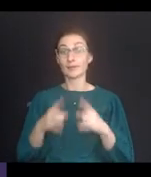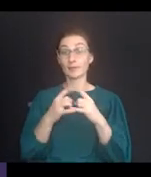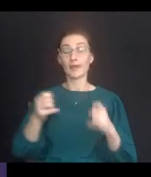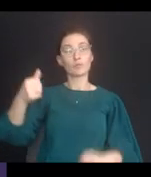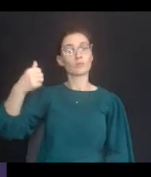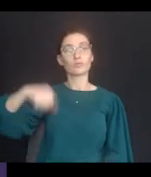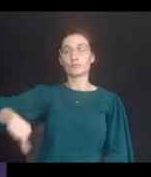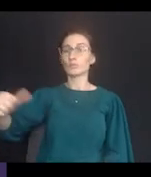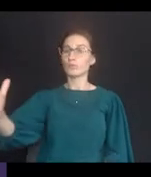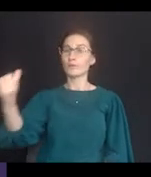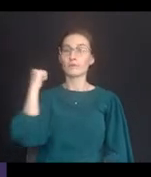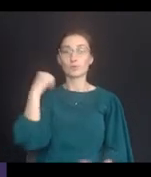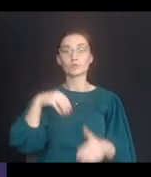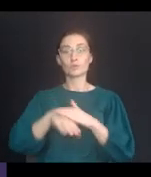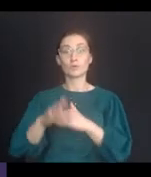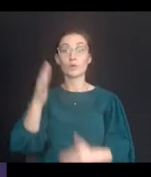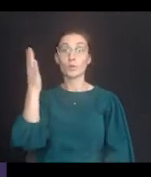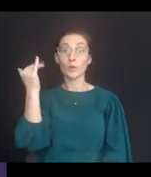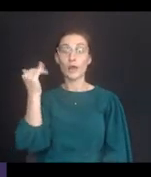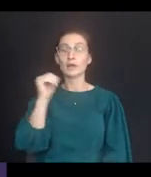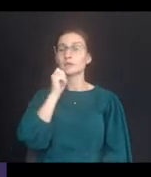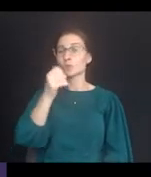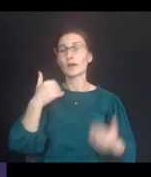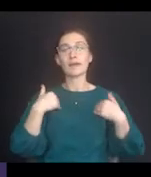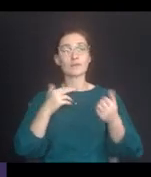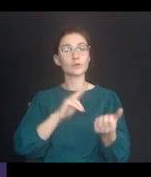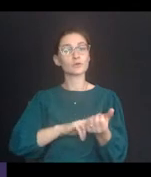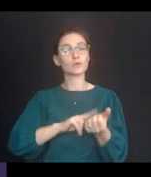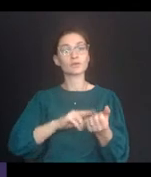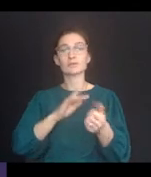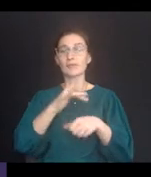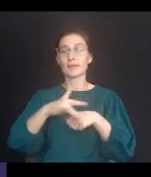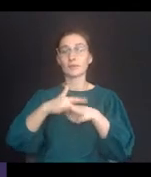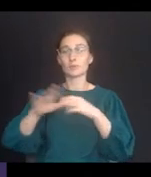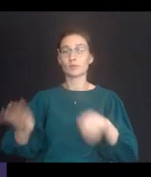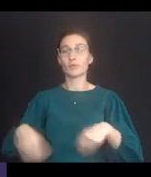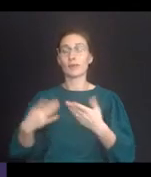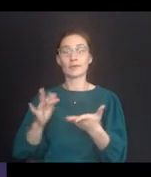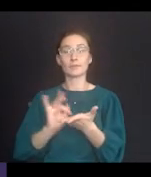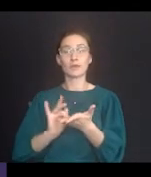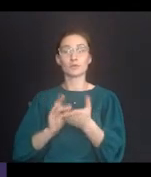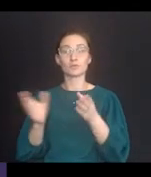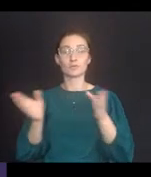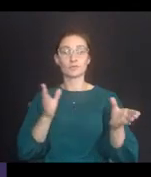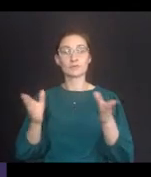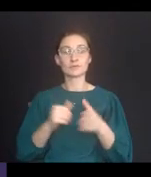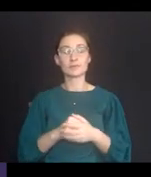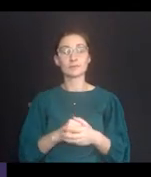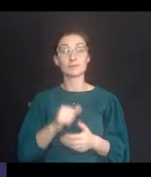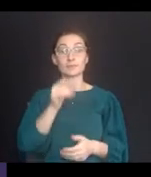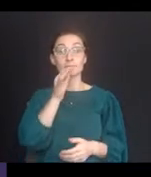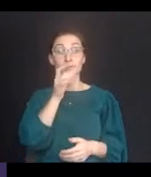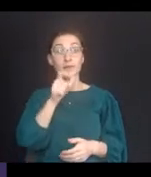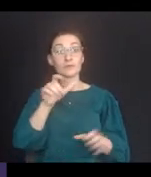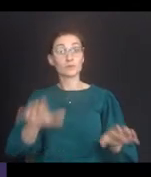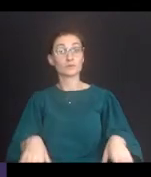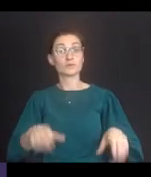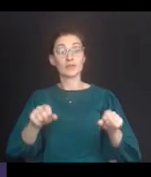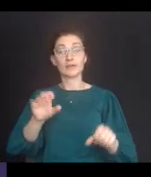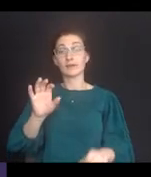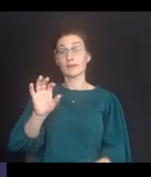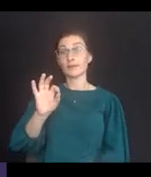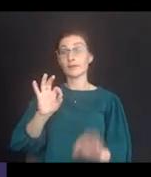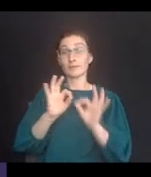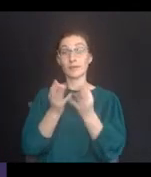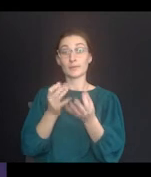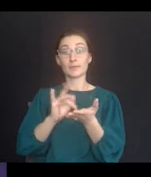The camp refused to enroll the child, stating that it does not have a nurse available to provide medical services. The mother of the child has to